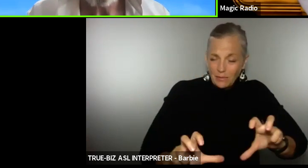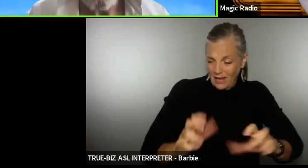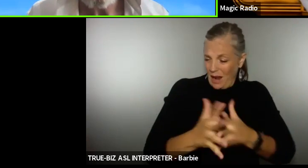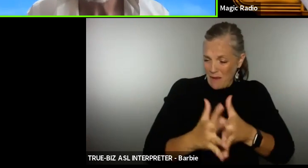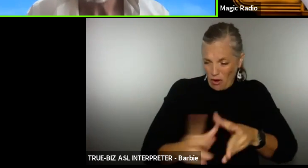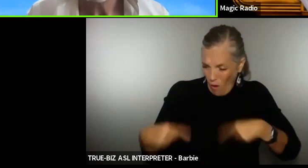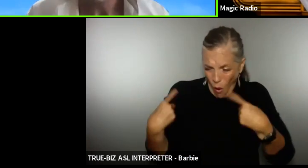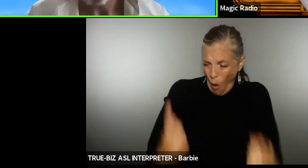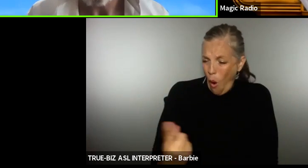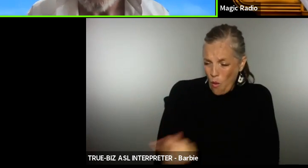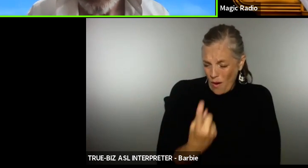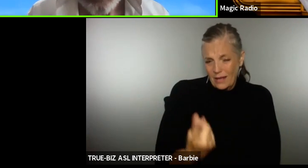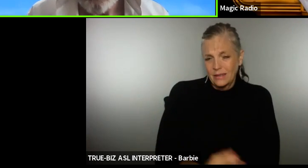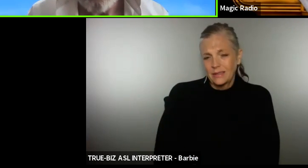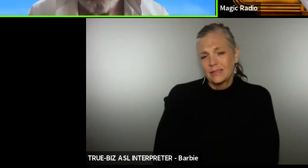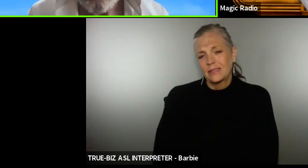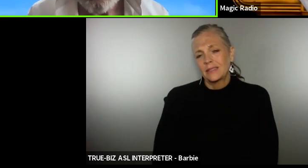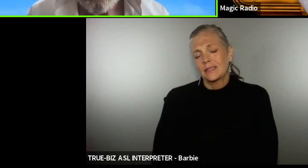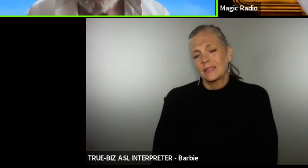take me away